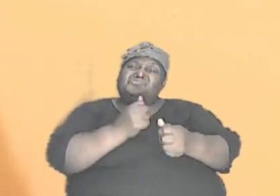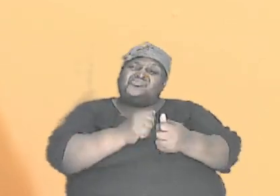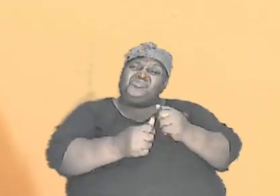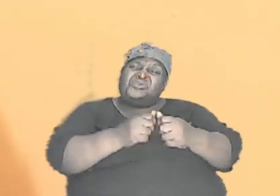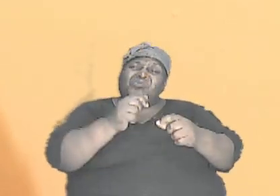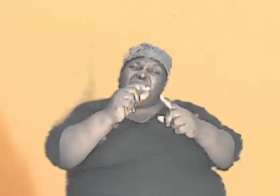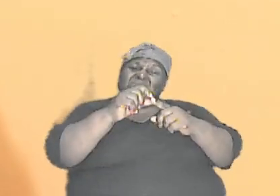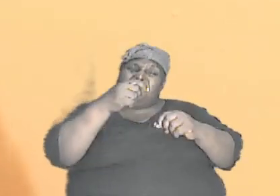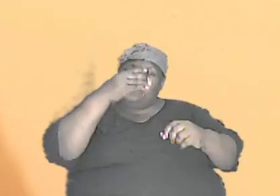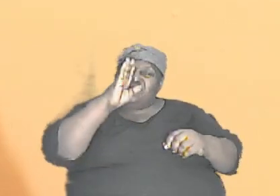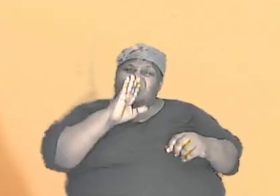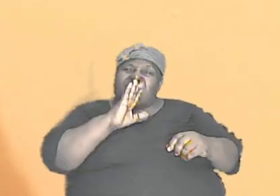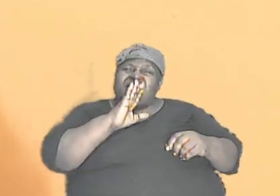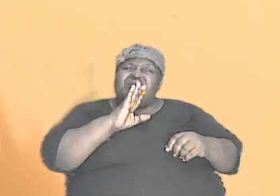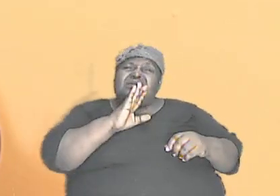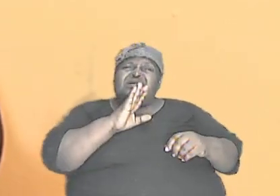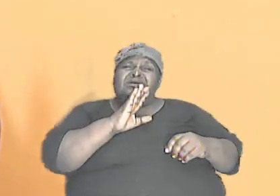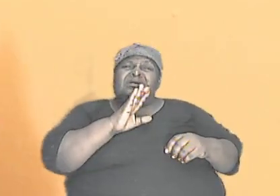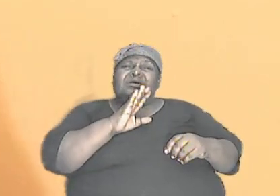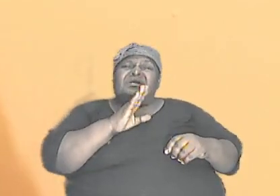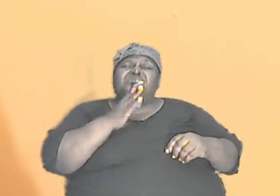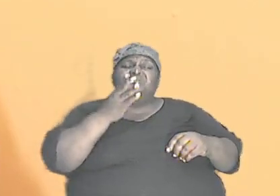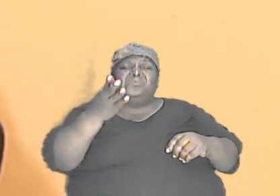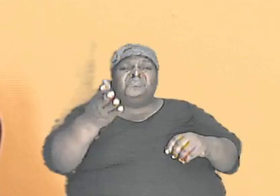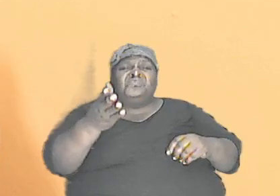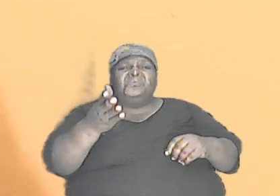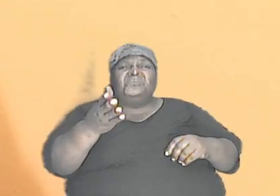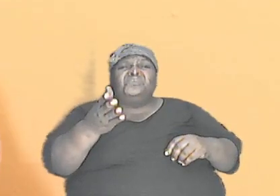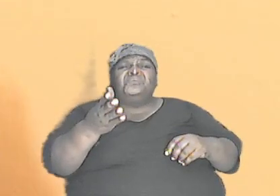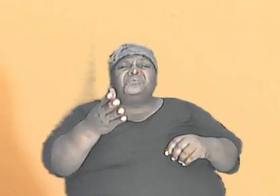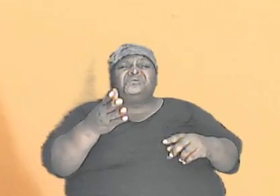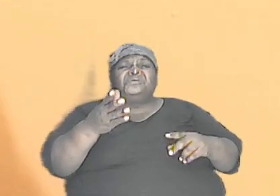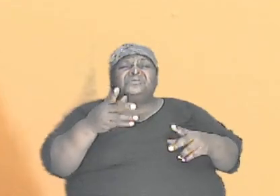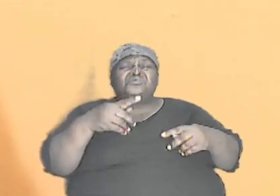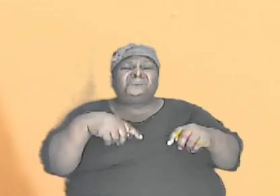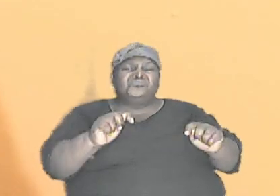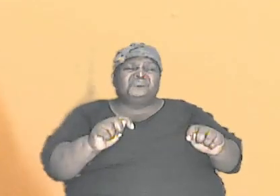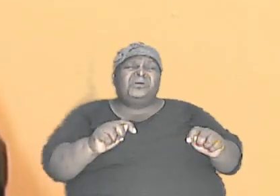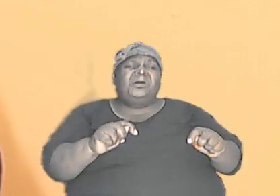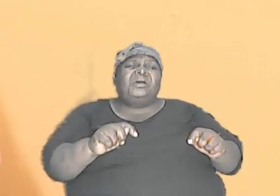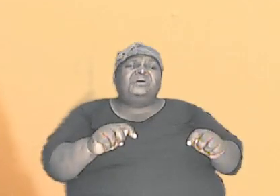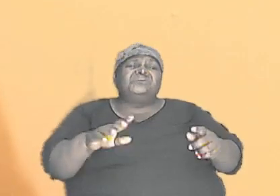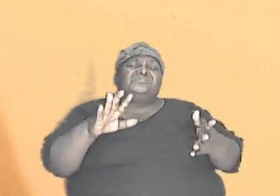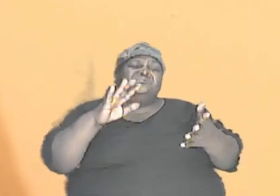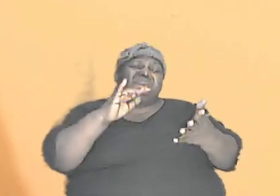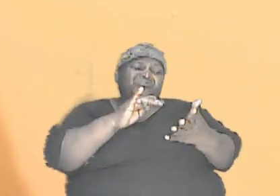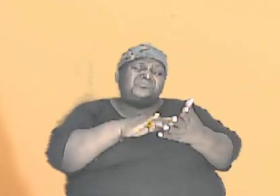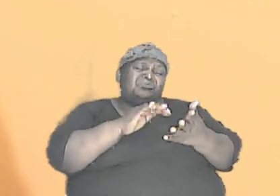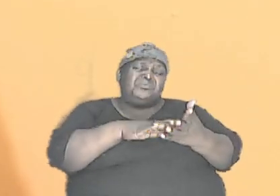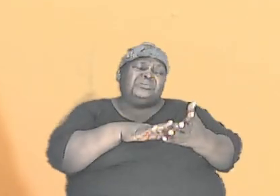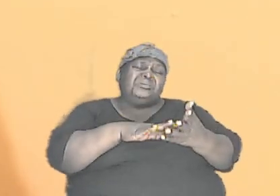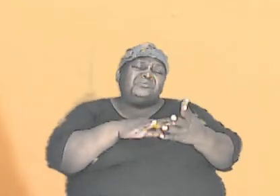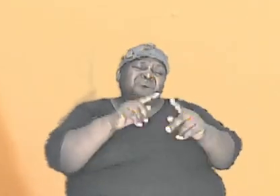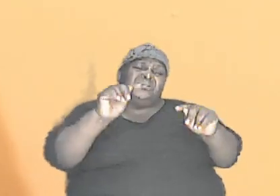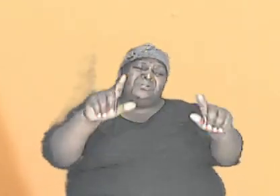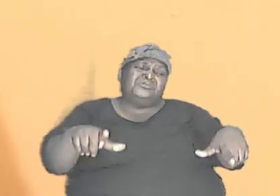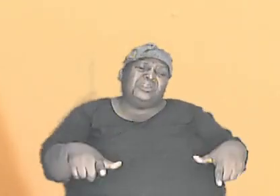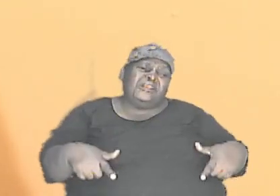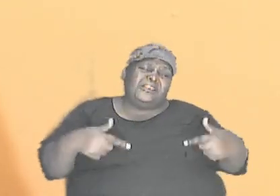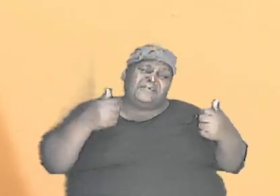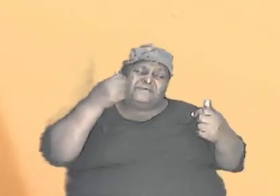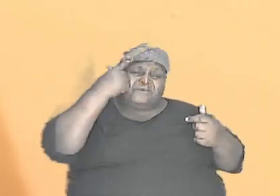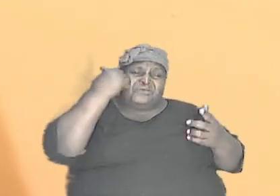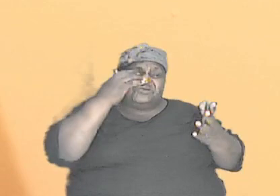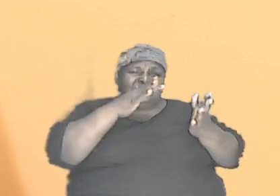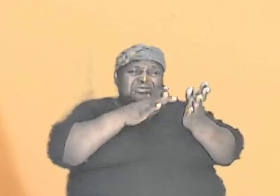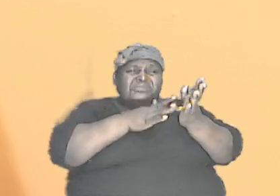those that try to counter the truth of the things contained in the word of God and to allow us, brothers